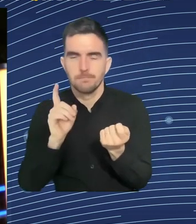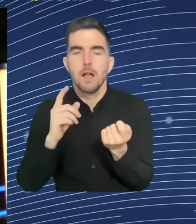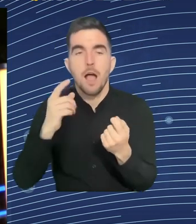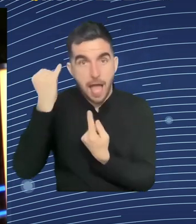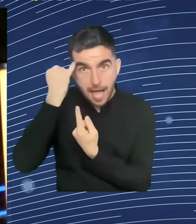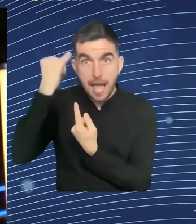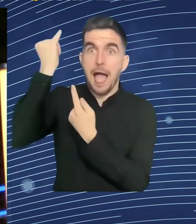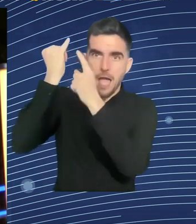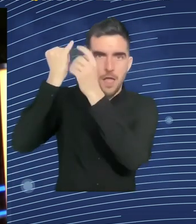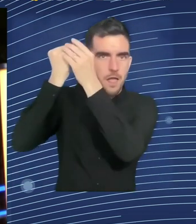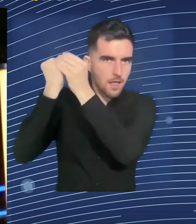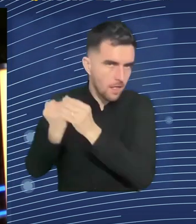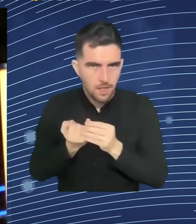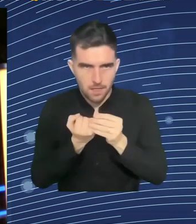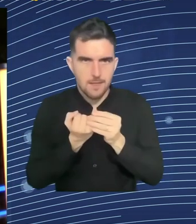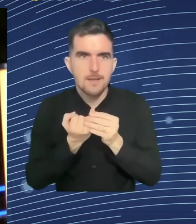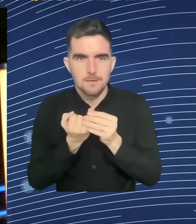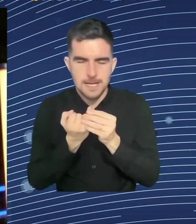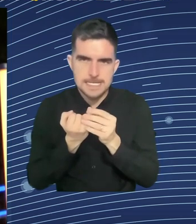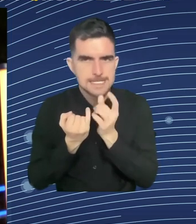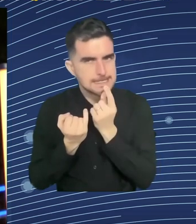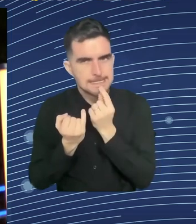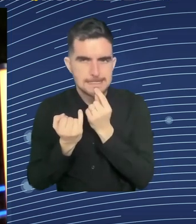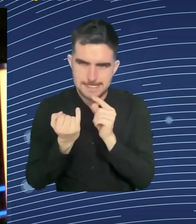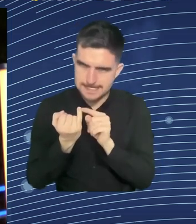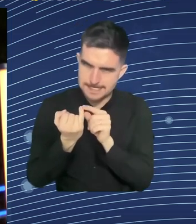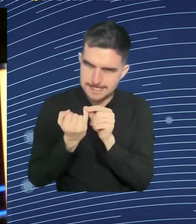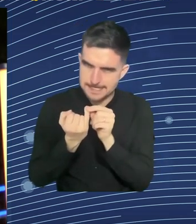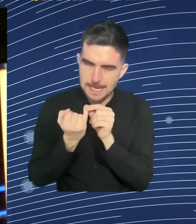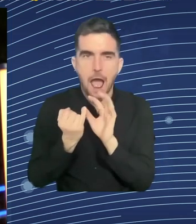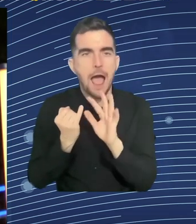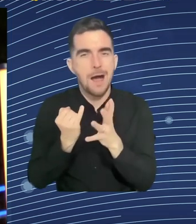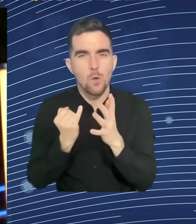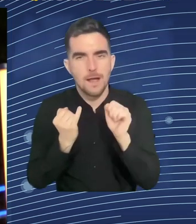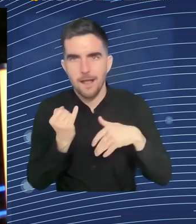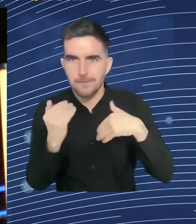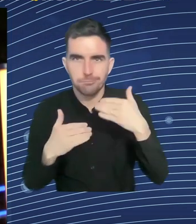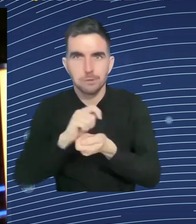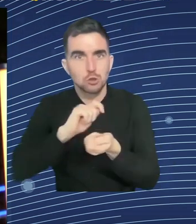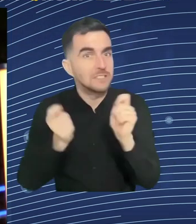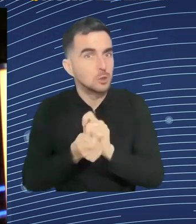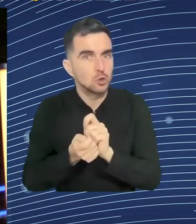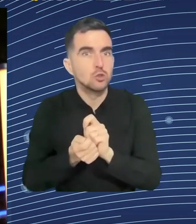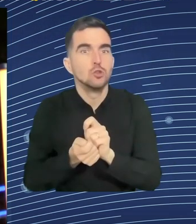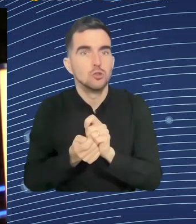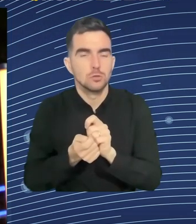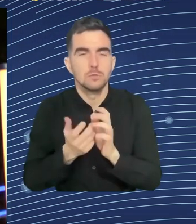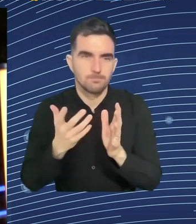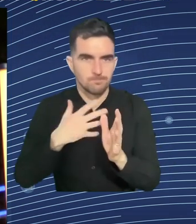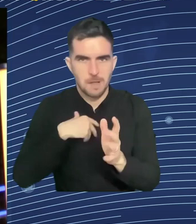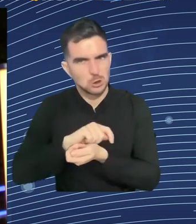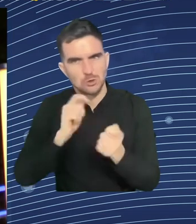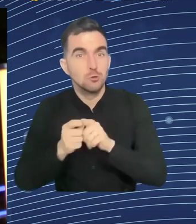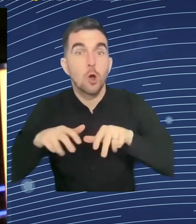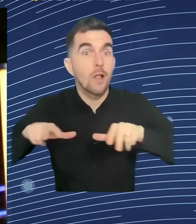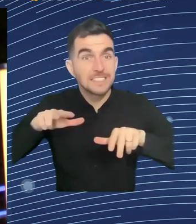And it is about algorithms, it's about artificial intelligence, and it starts also